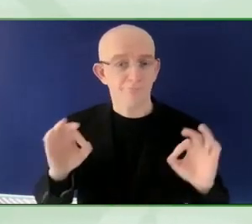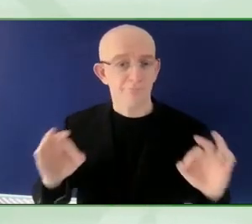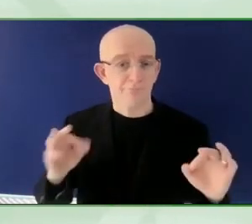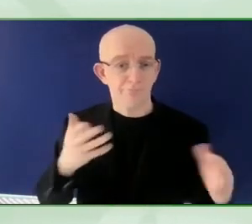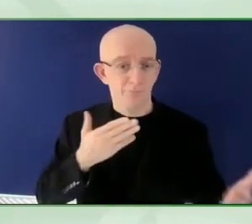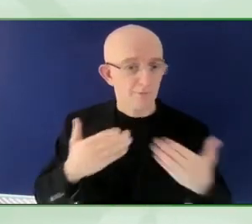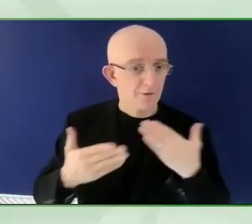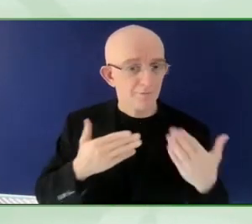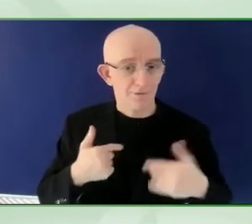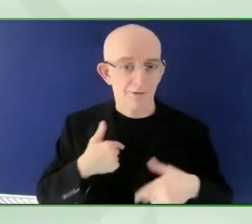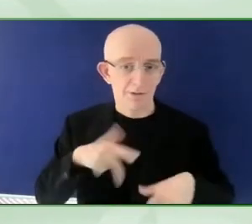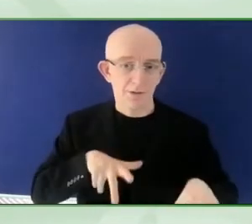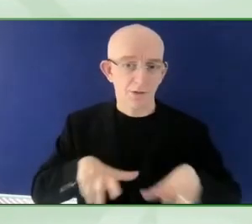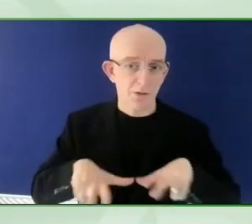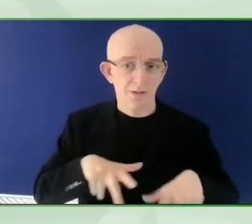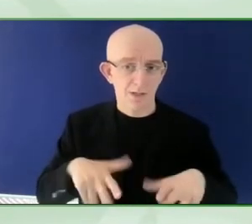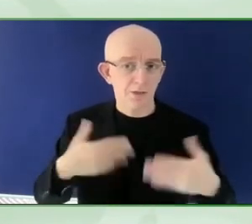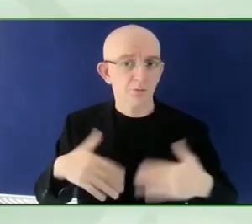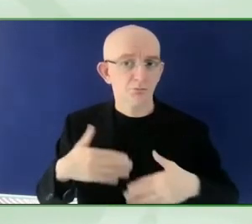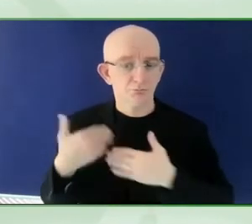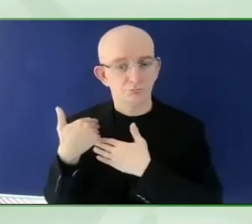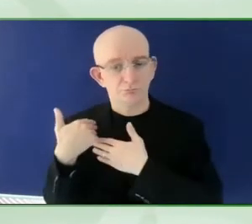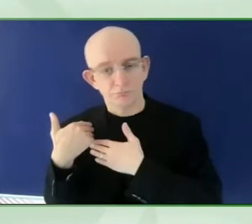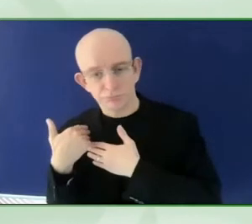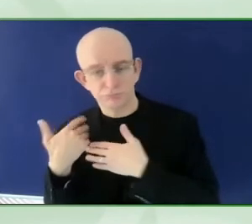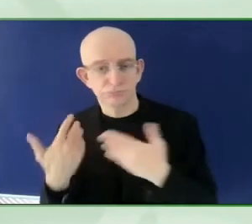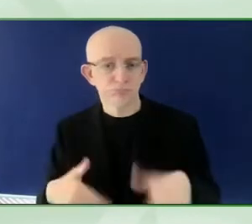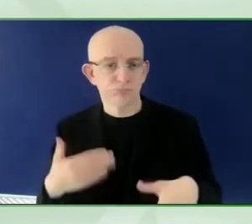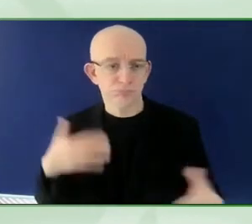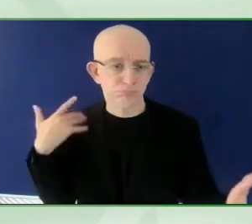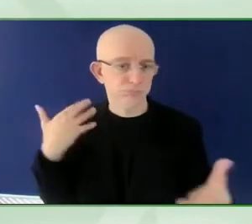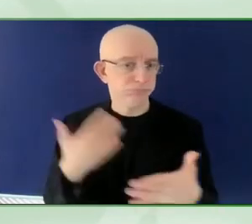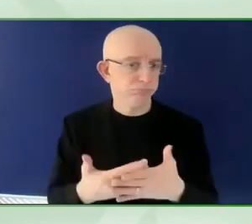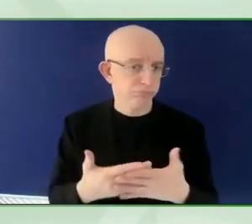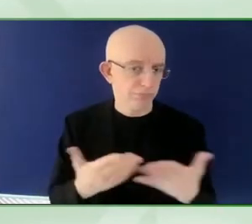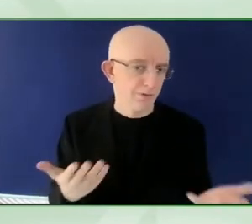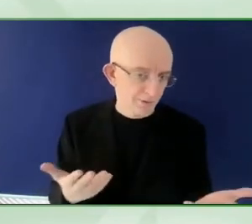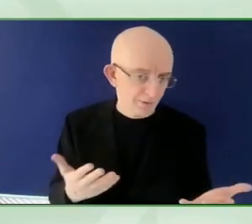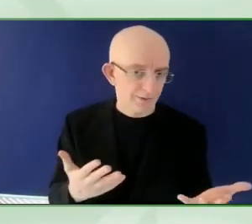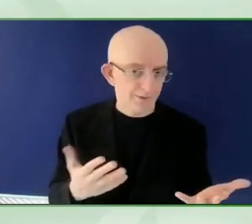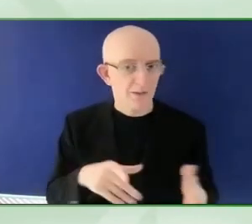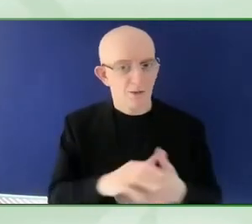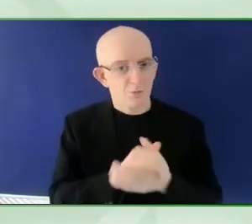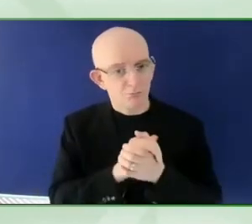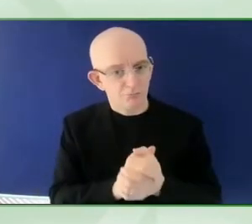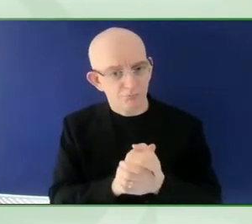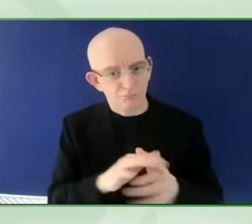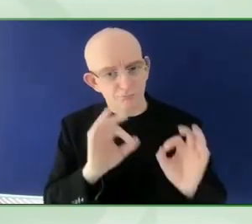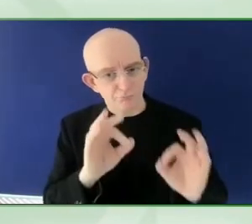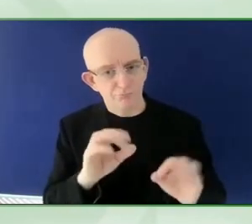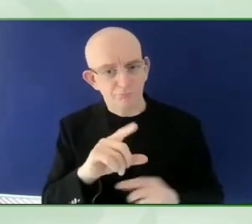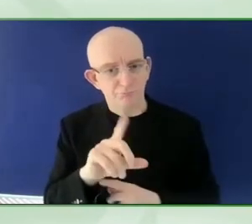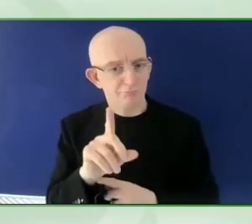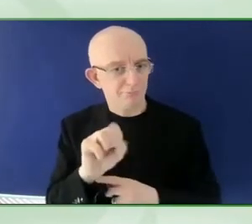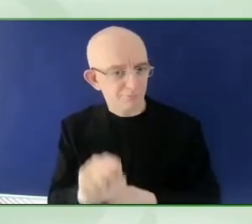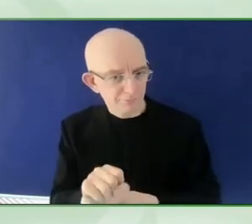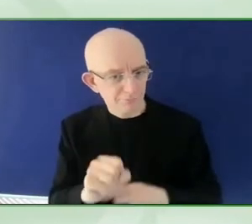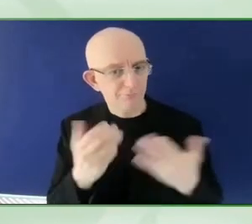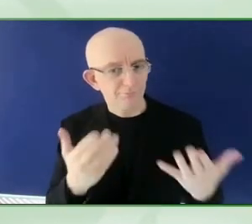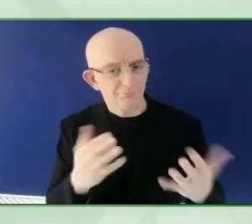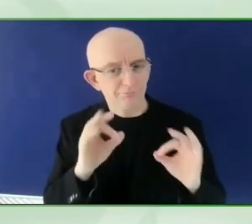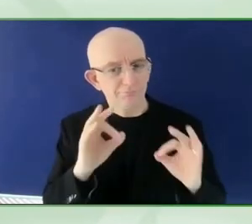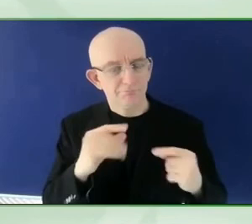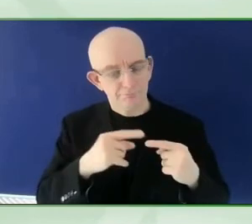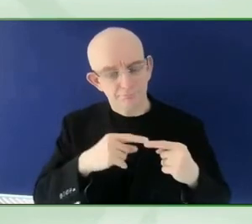the conversation. And I hope that in these events that you forecast, we stay in touch and develop